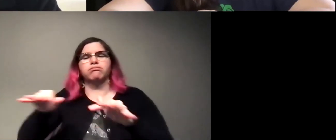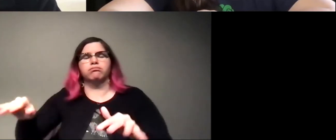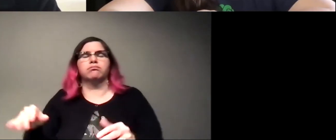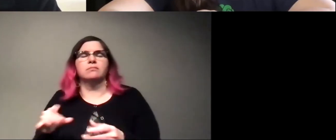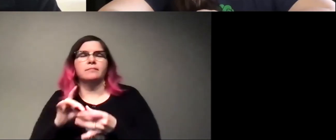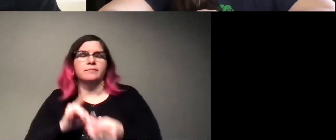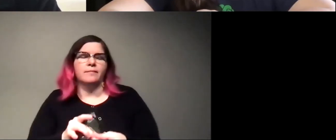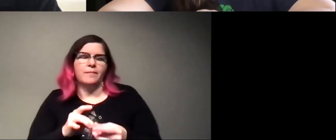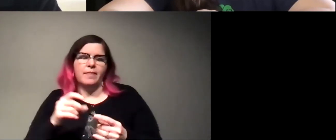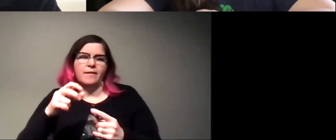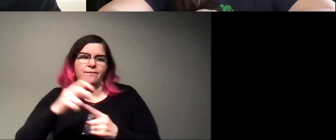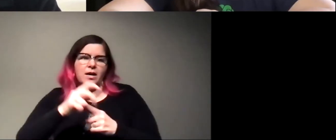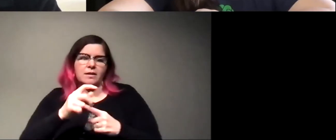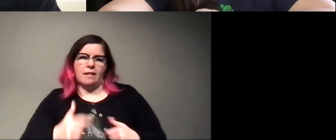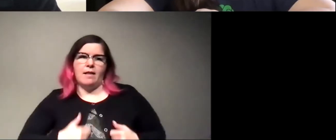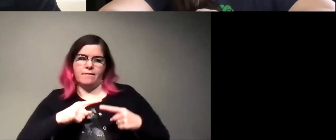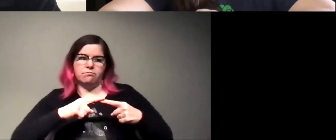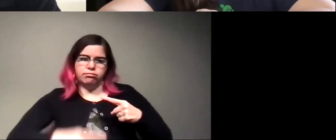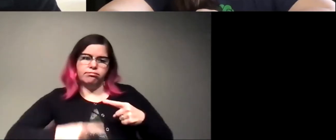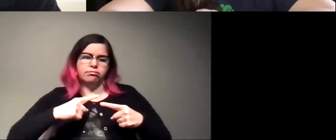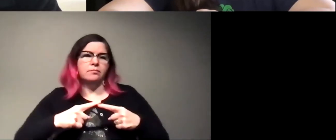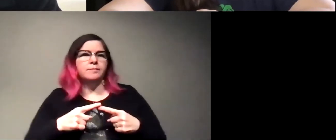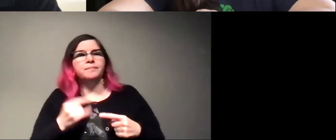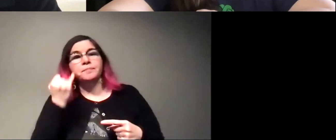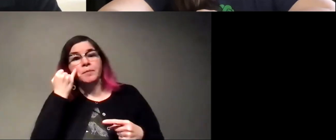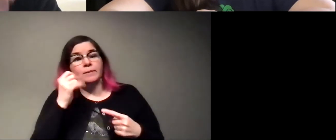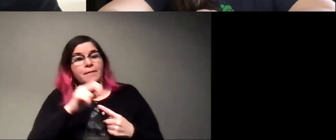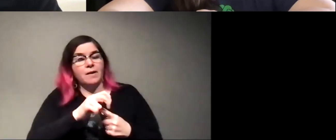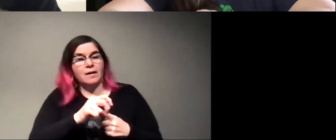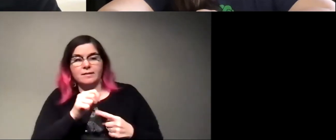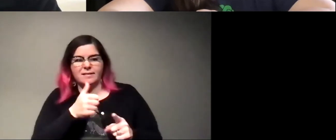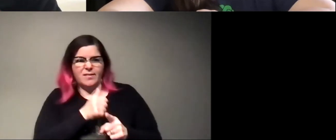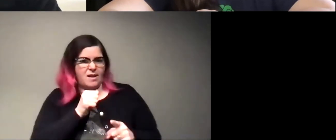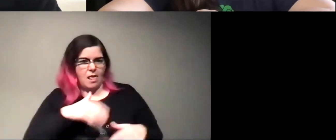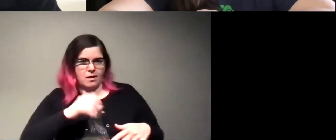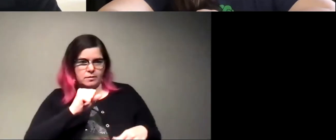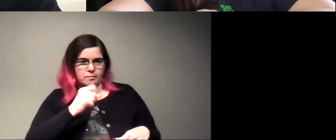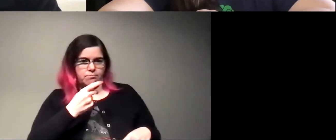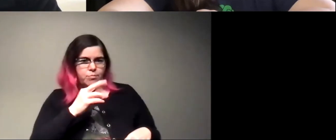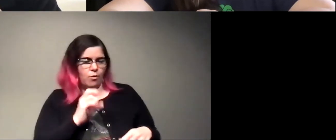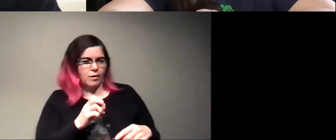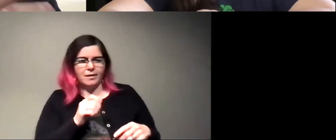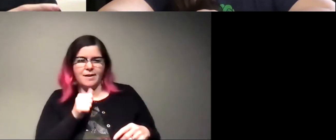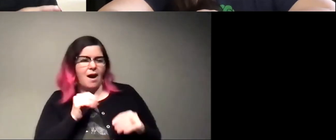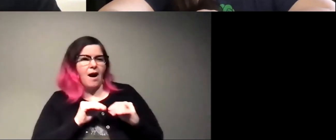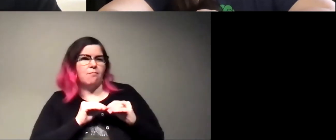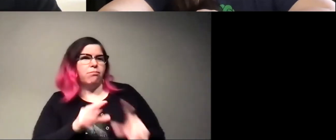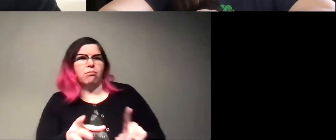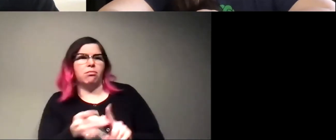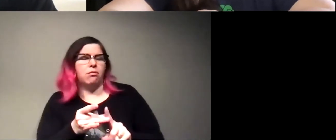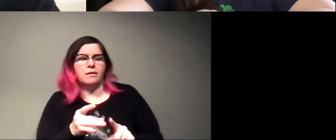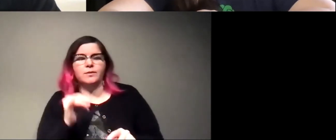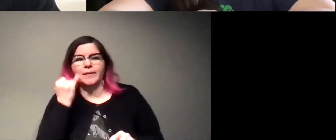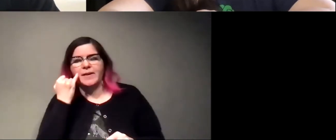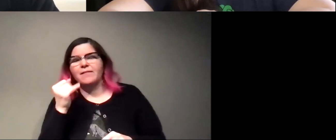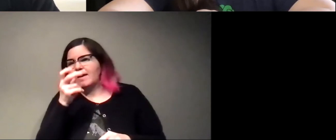fungus life cycle. So when the, when the fungus is not a spore, it's not really contagious. So if an ant were to bite you,